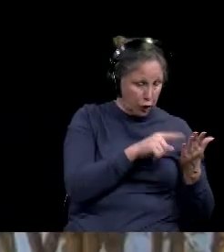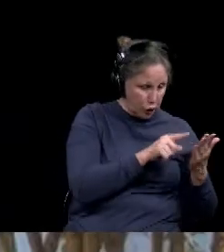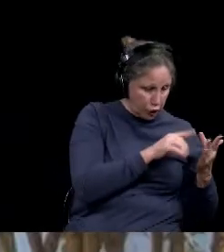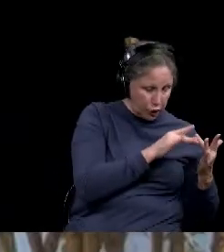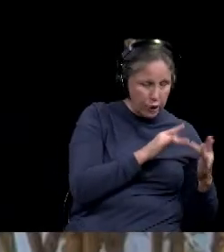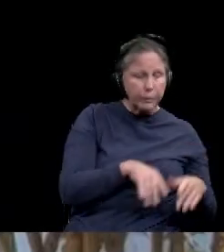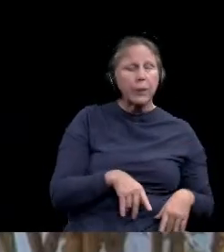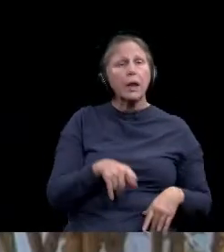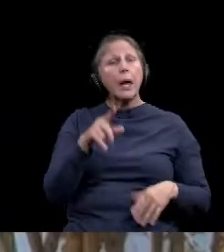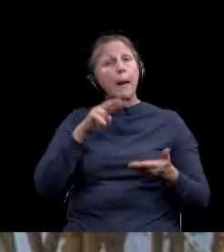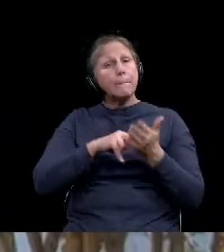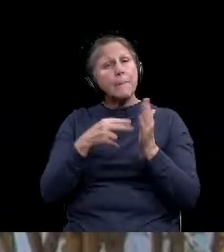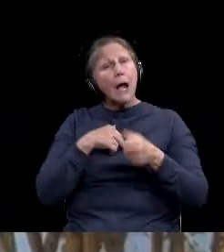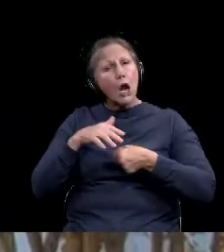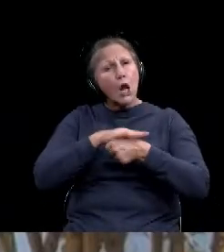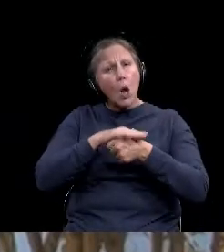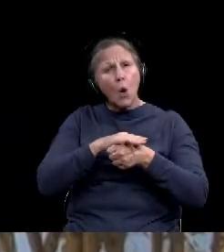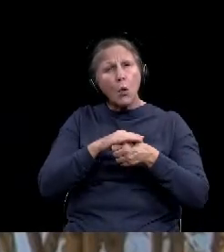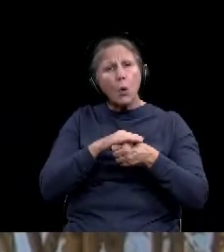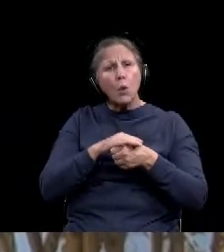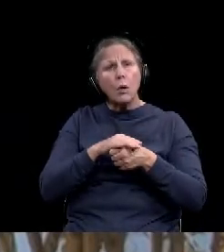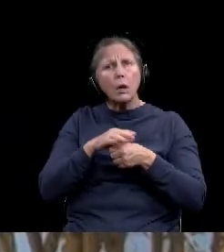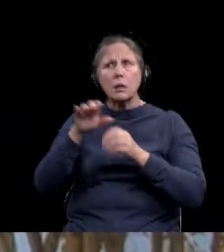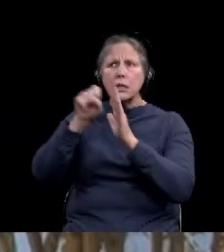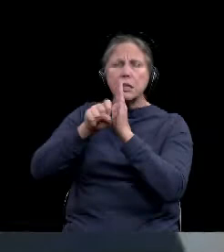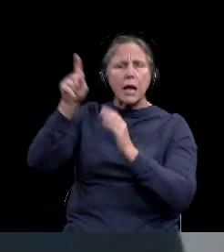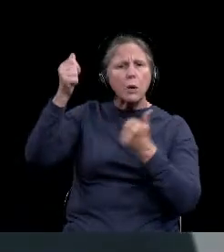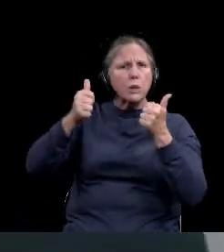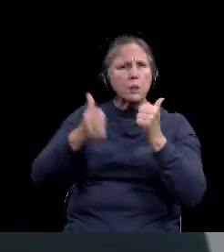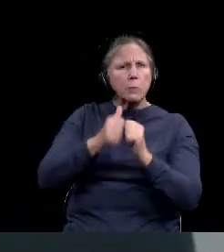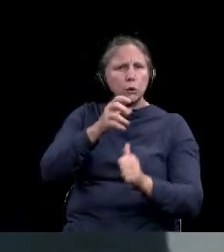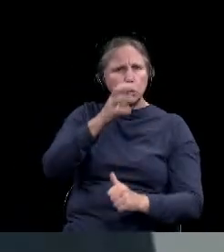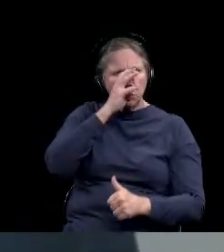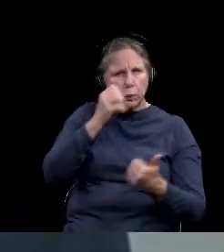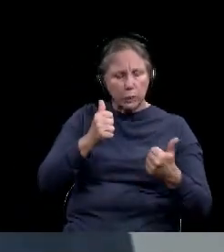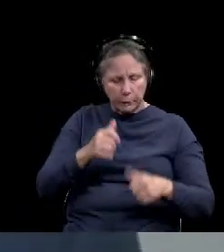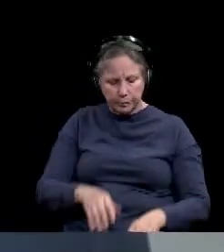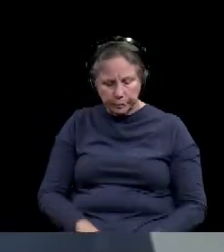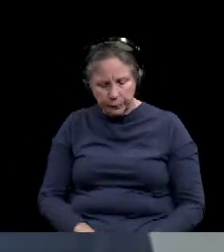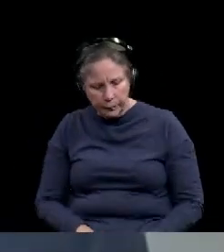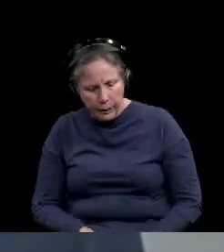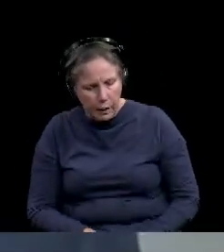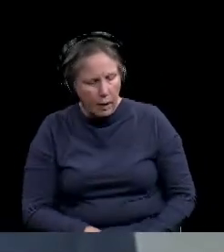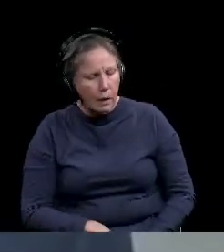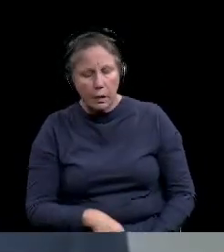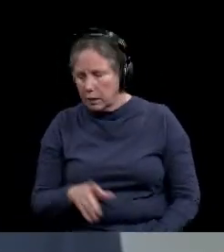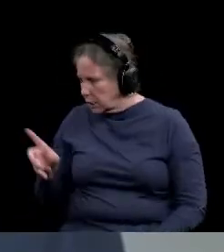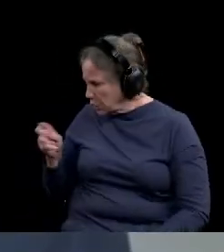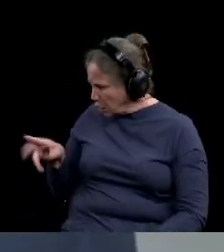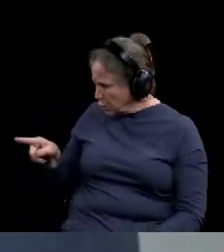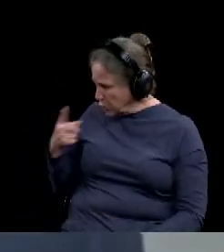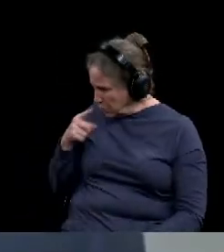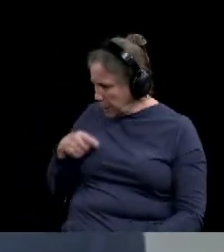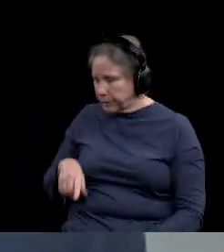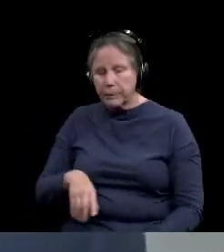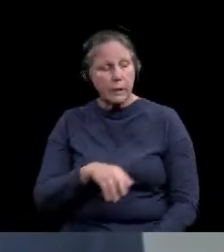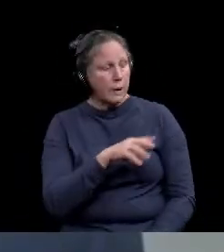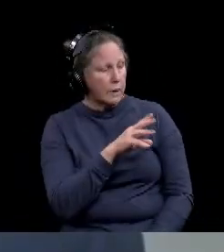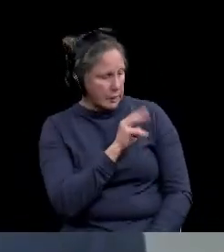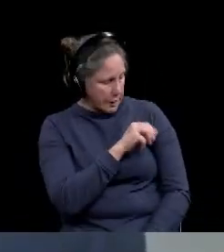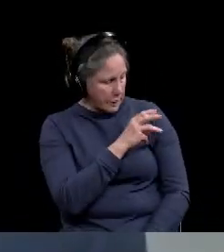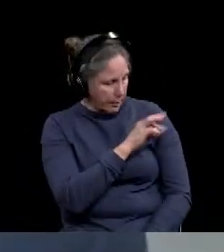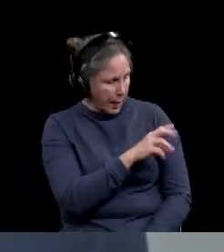Dr. Wilson, do you, uh, know the answer to that? Yeah. mayor, I checked with the health district just to make sure I was, um,